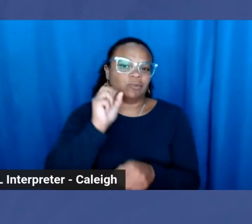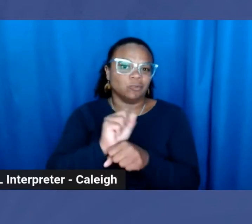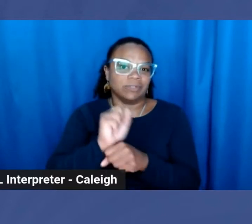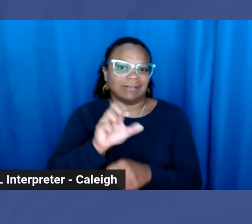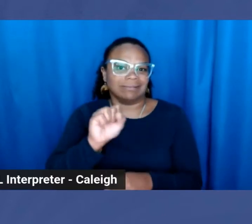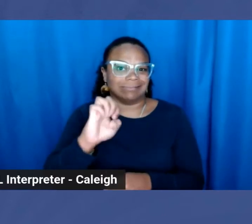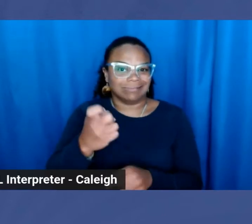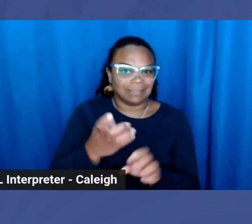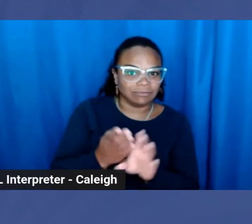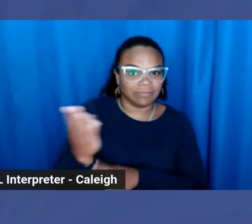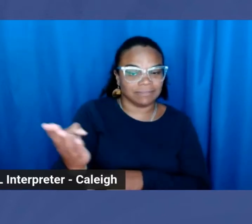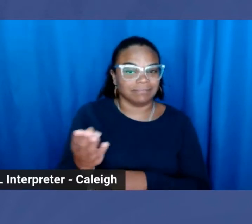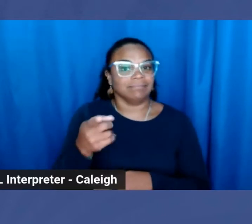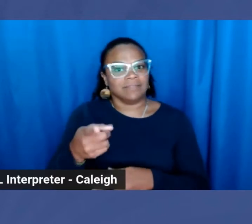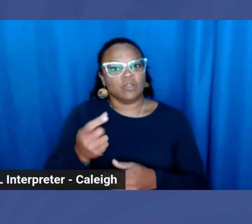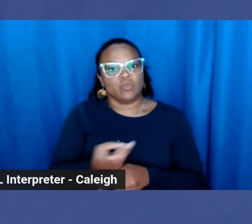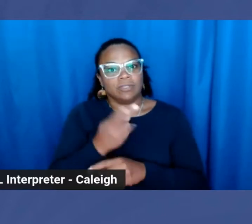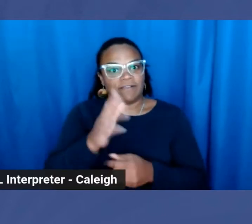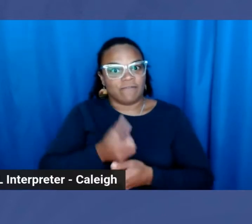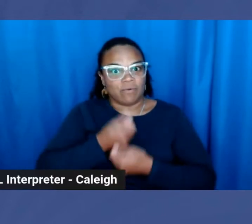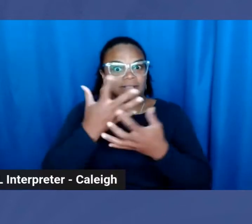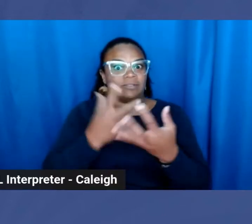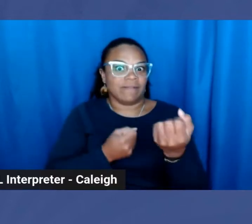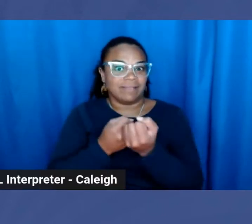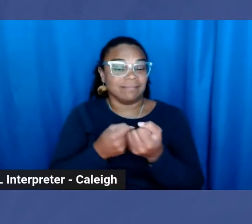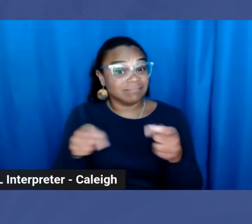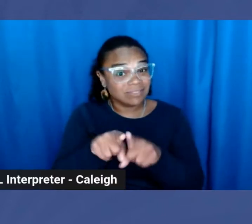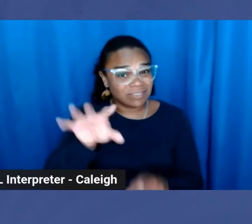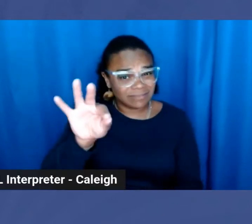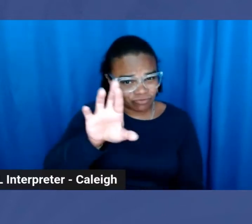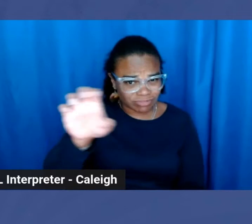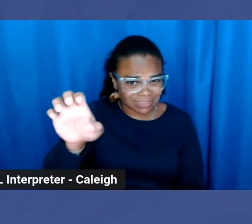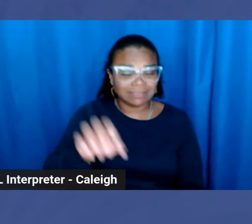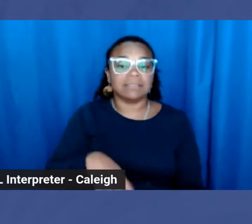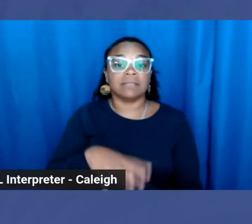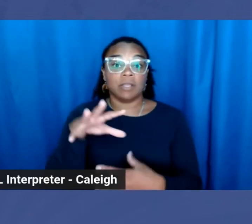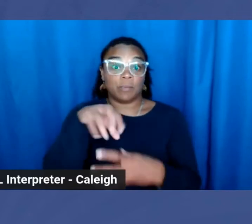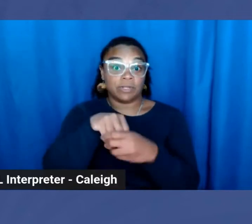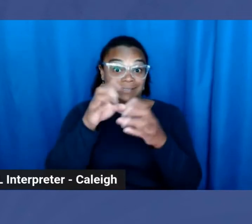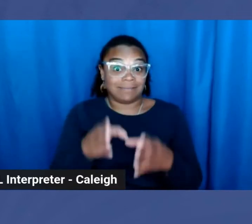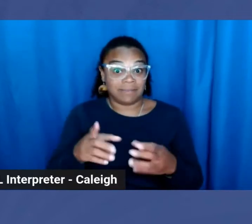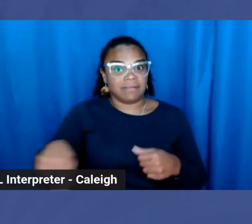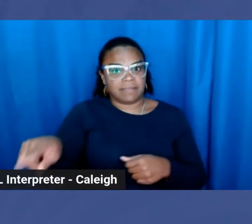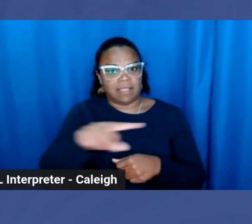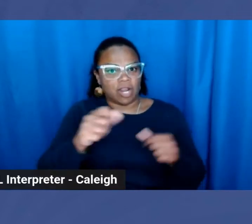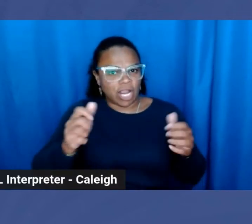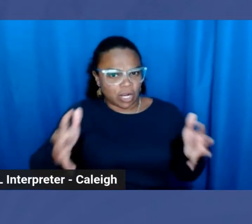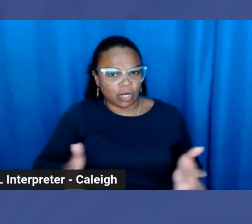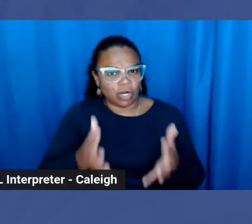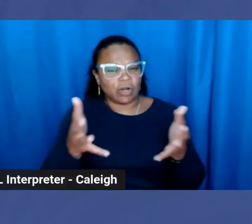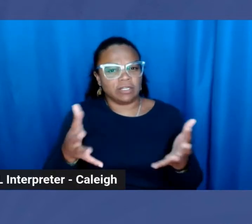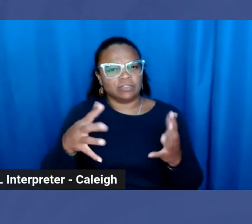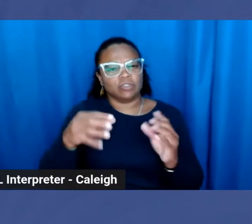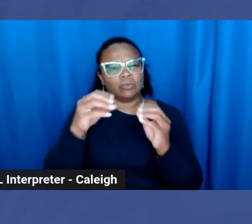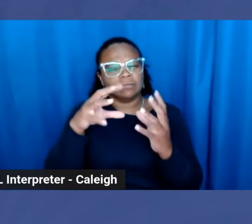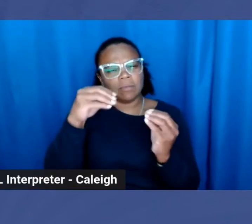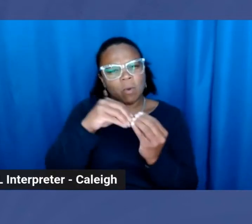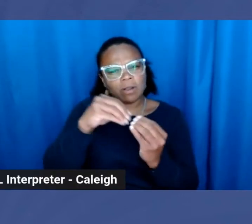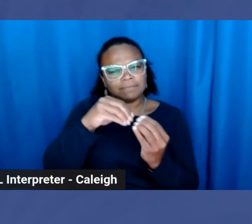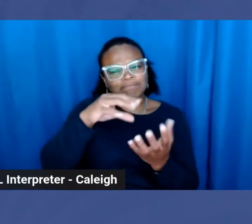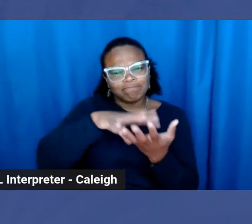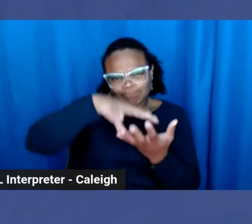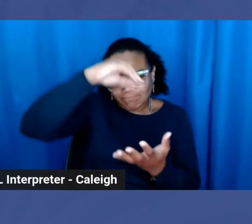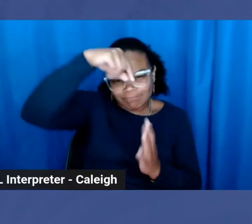as advocates. It's also free. Participants are encouraged to deepen their understanding of complex issues